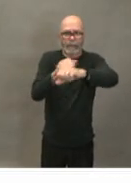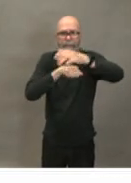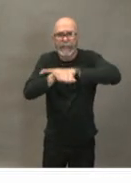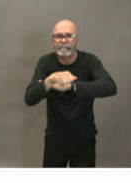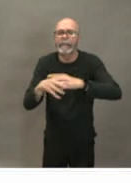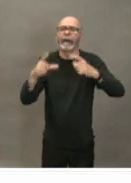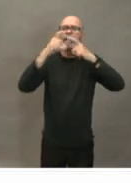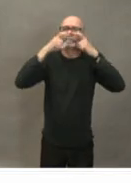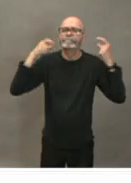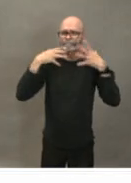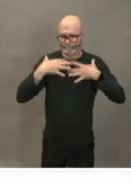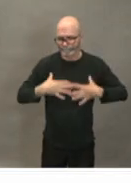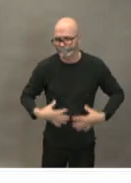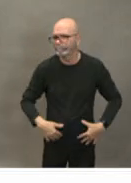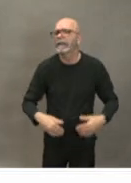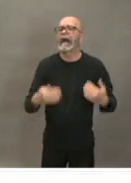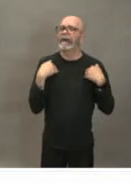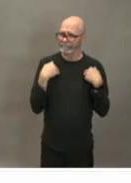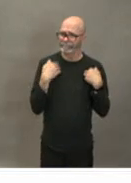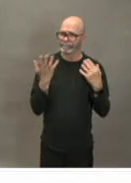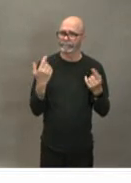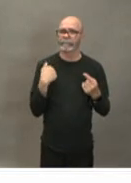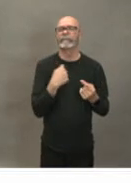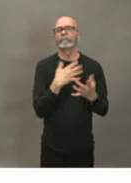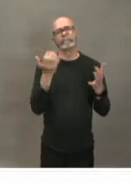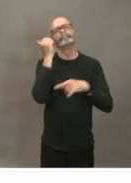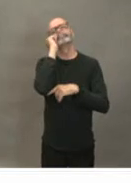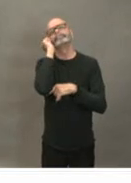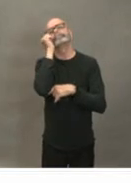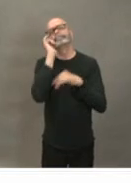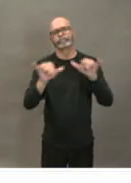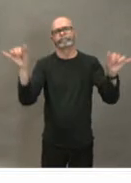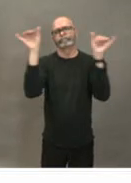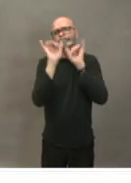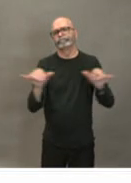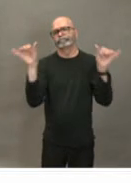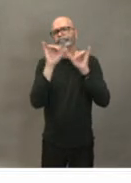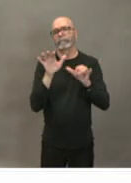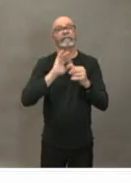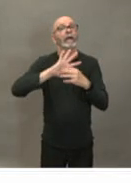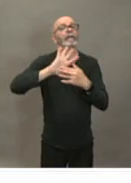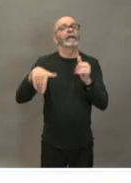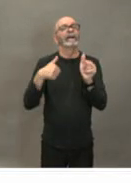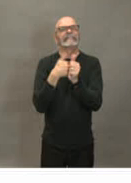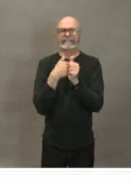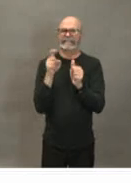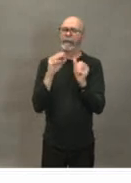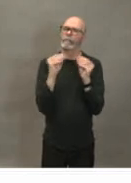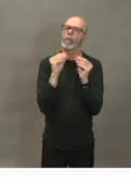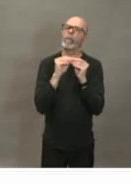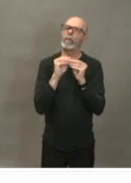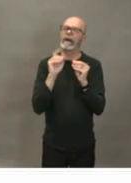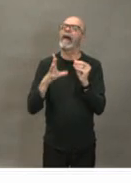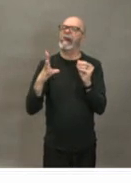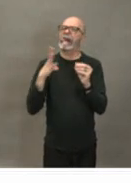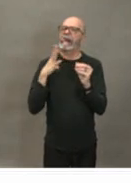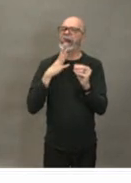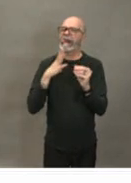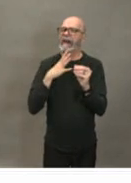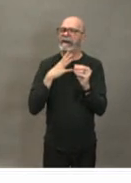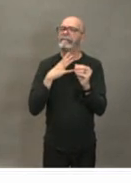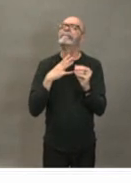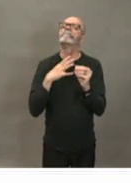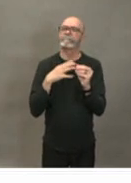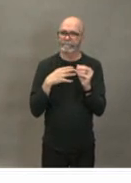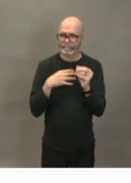needs day to day what we use on a regular basis and what we would need in reserve to be ready to be able to scale up our response right